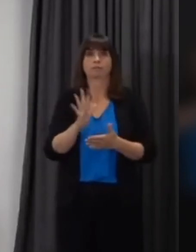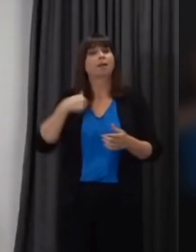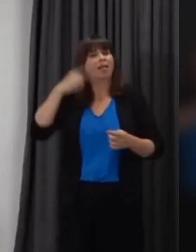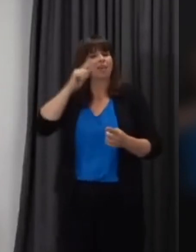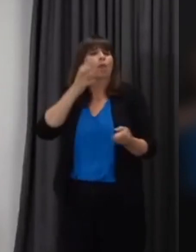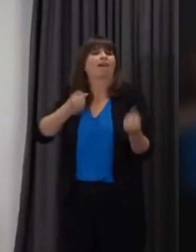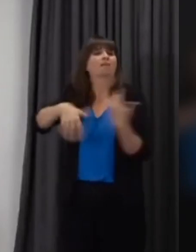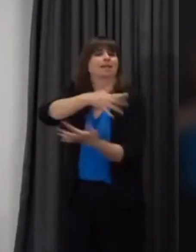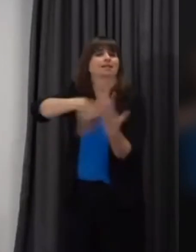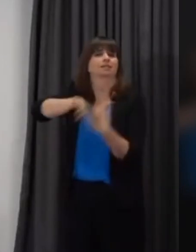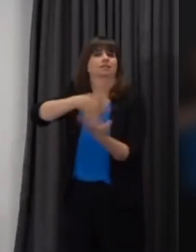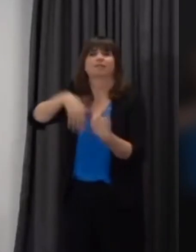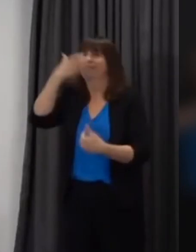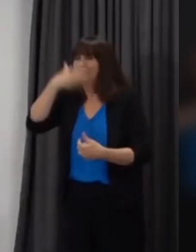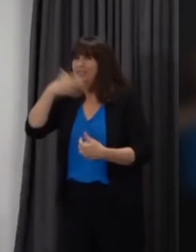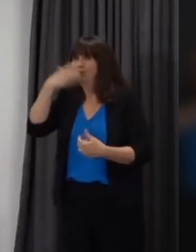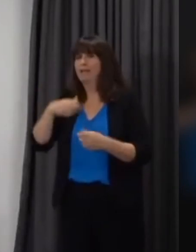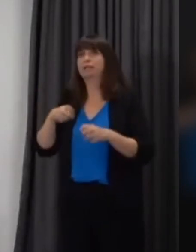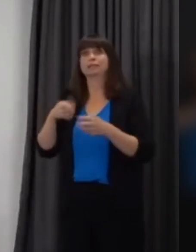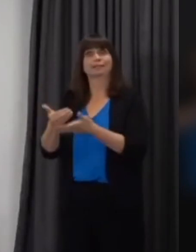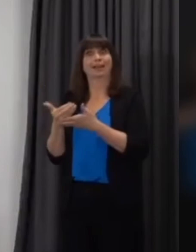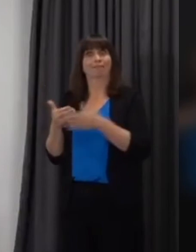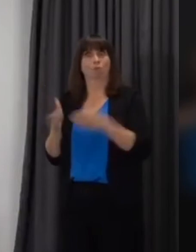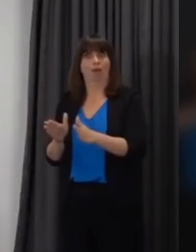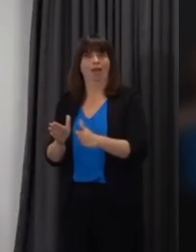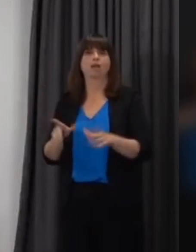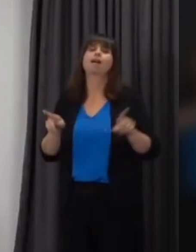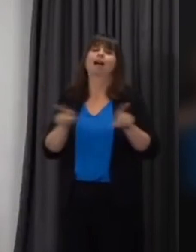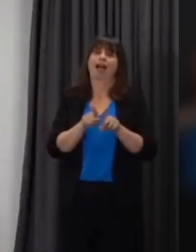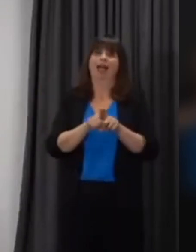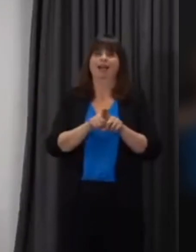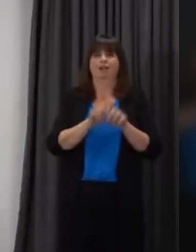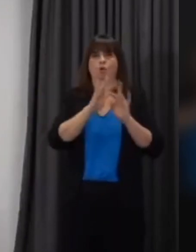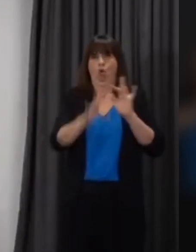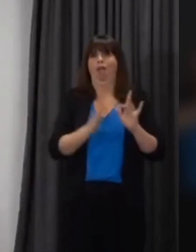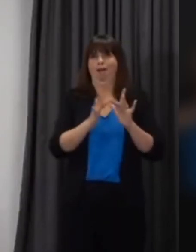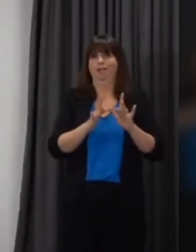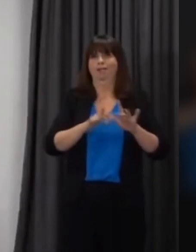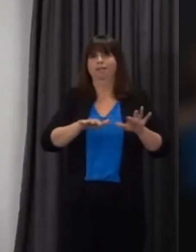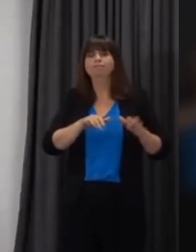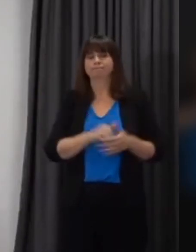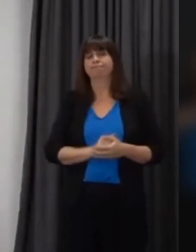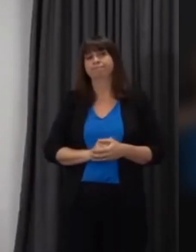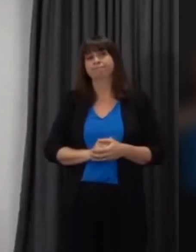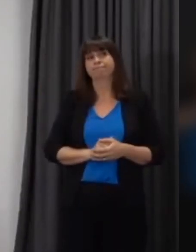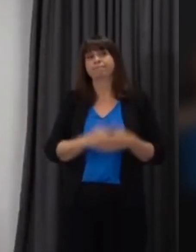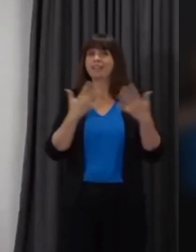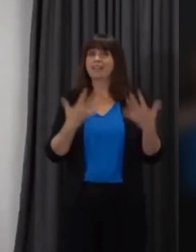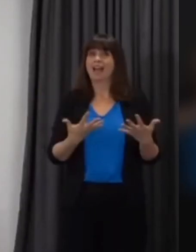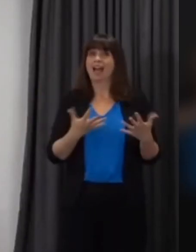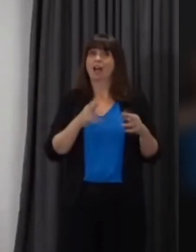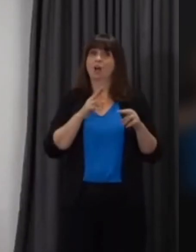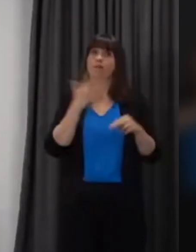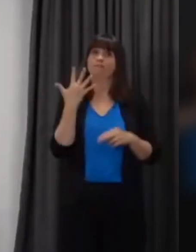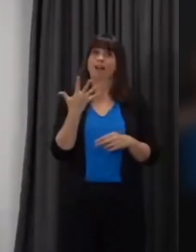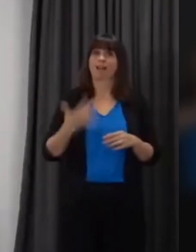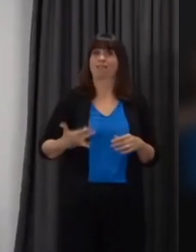to learning as we move forward uh we're now going to go to mark hutchins at five live